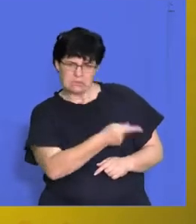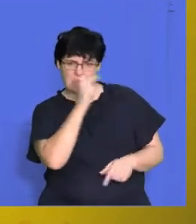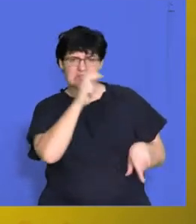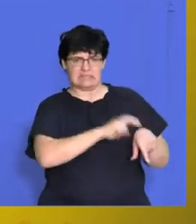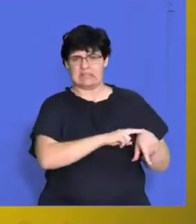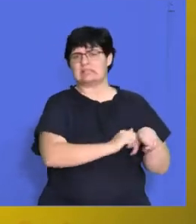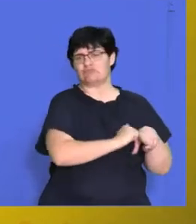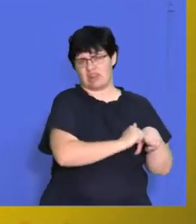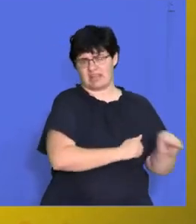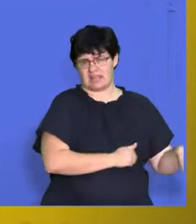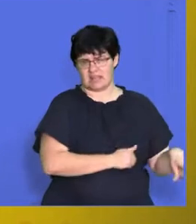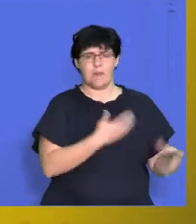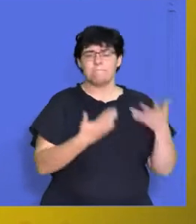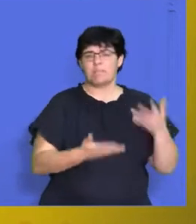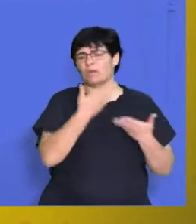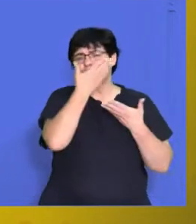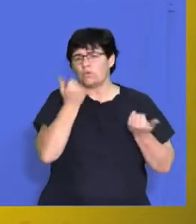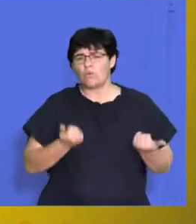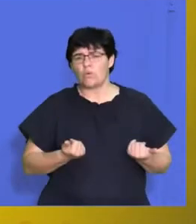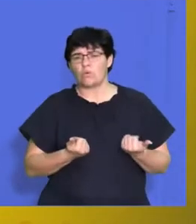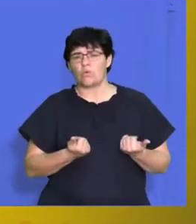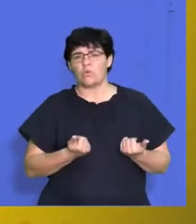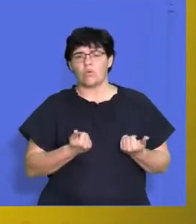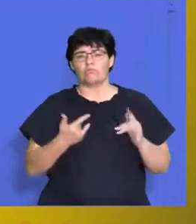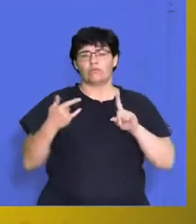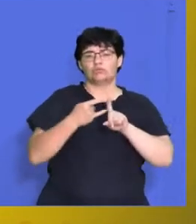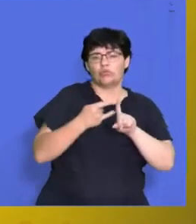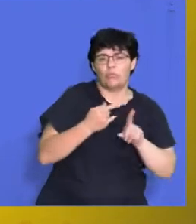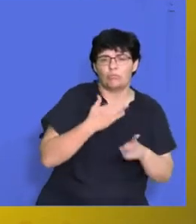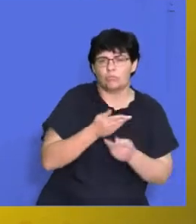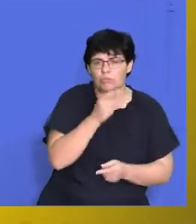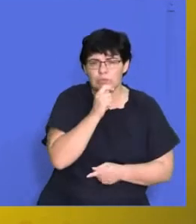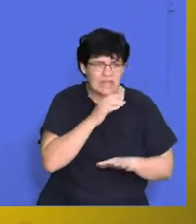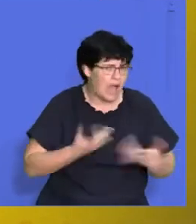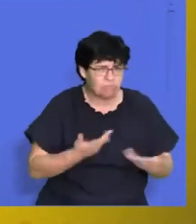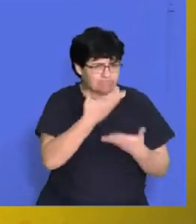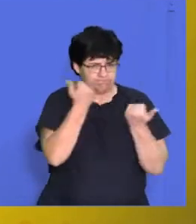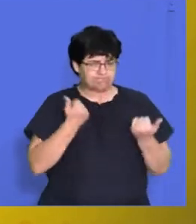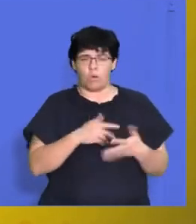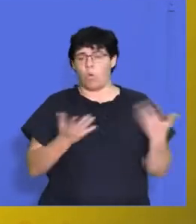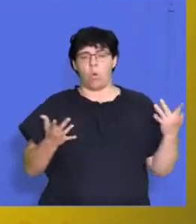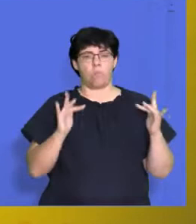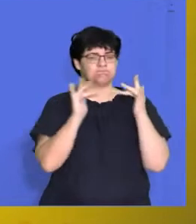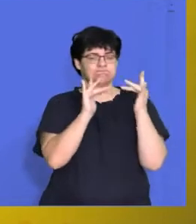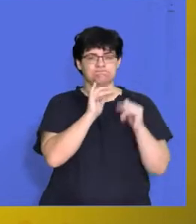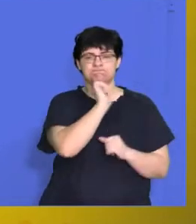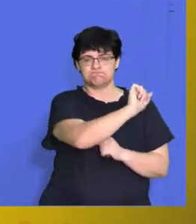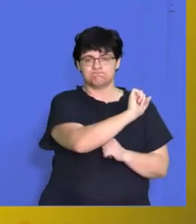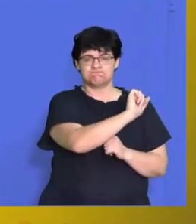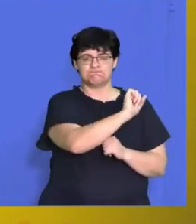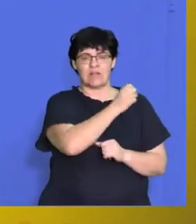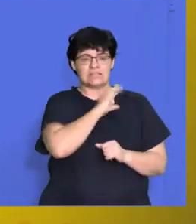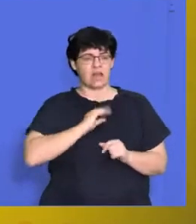be lacking in how to use Zoom or how to connect with their fellow